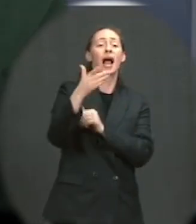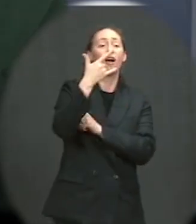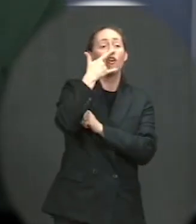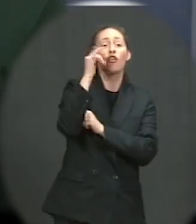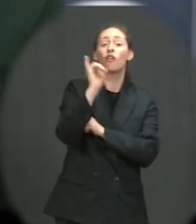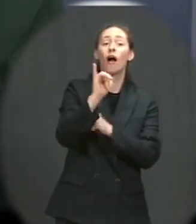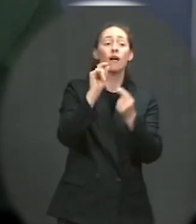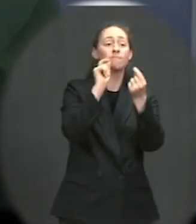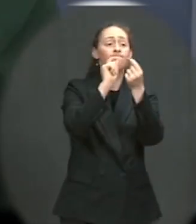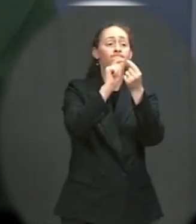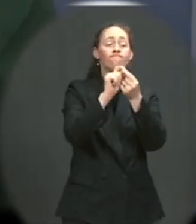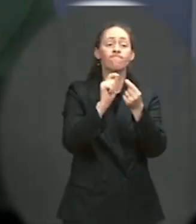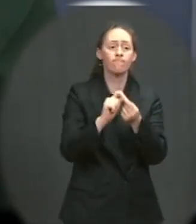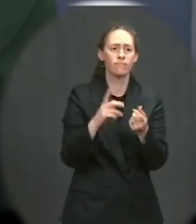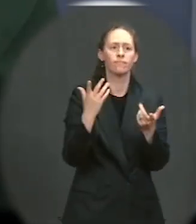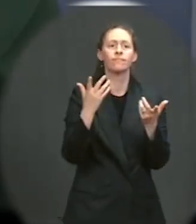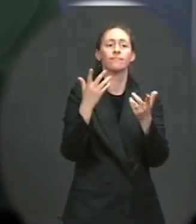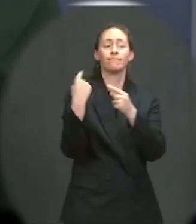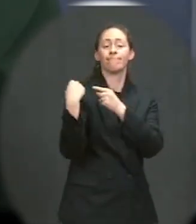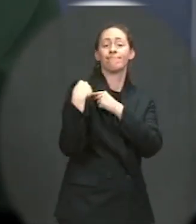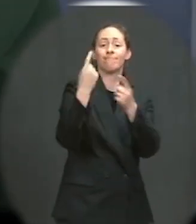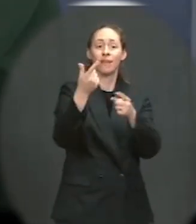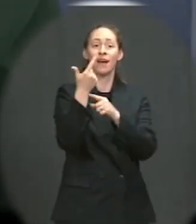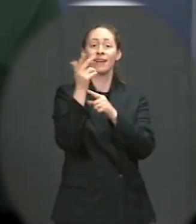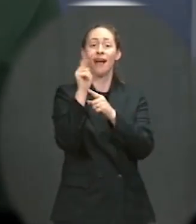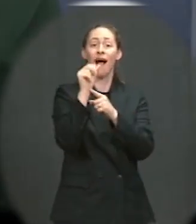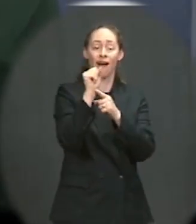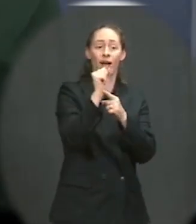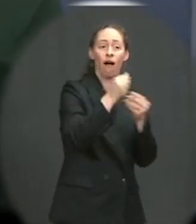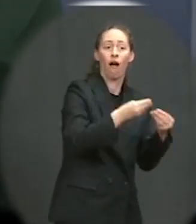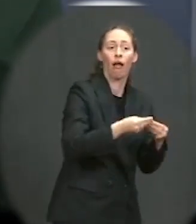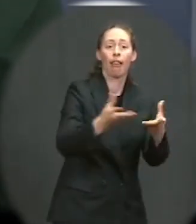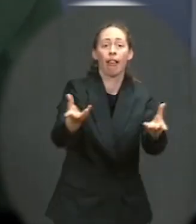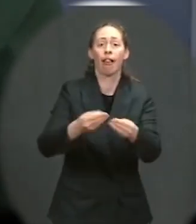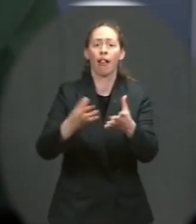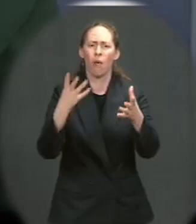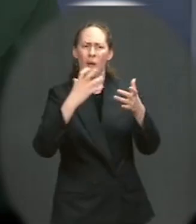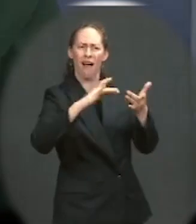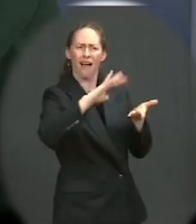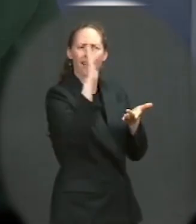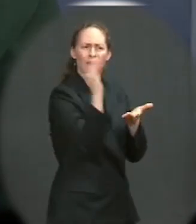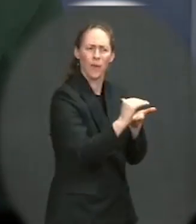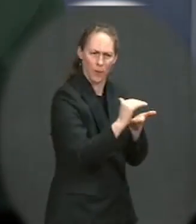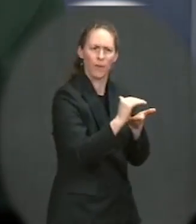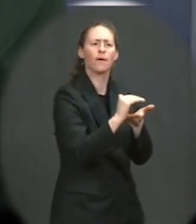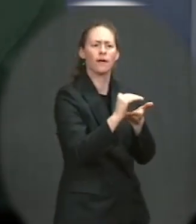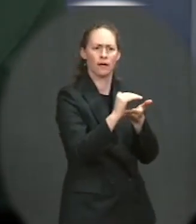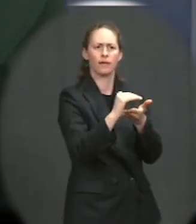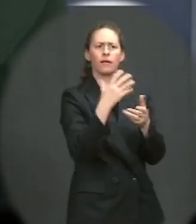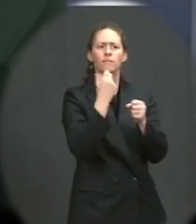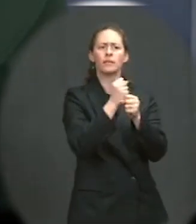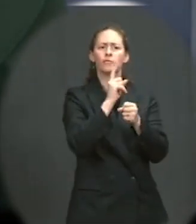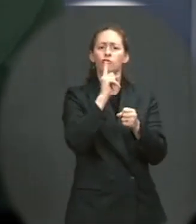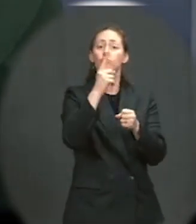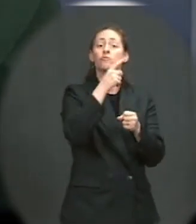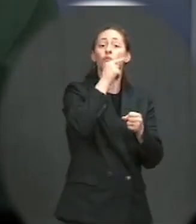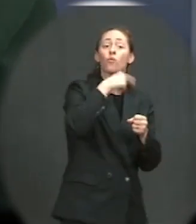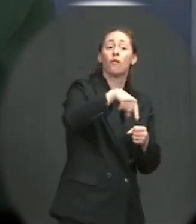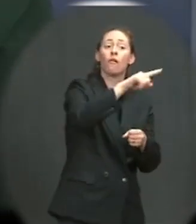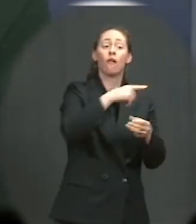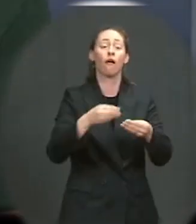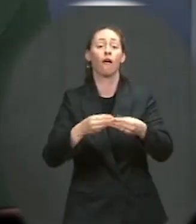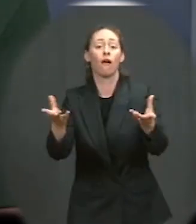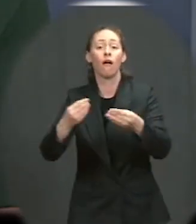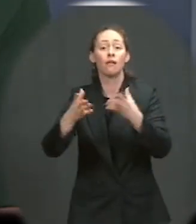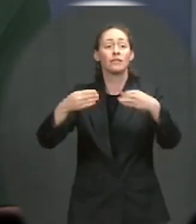including by holding rogue firearm dealers accountable for violating federal laws, support local law enforcement with federal tools and resources